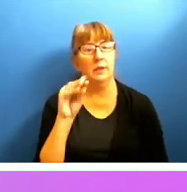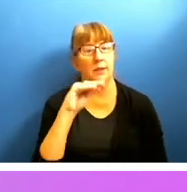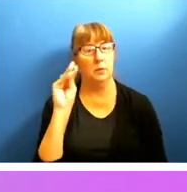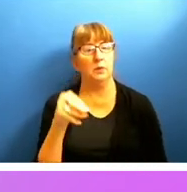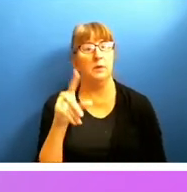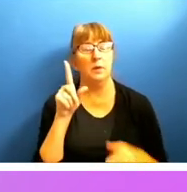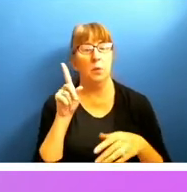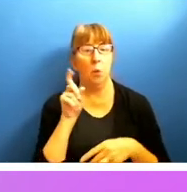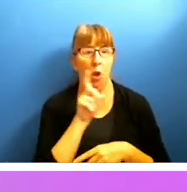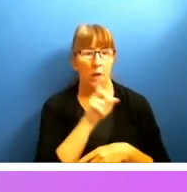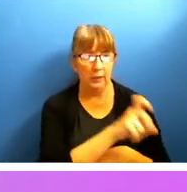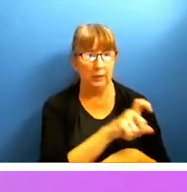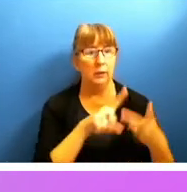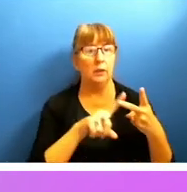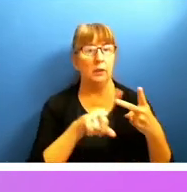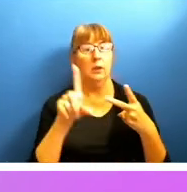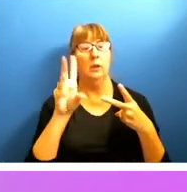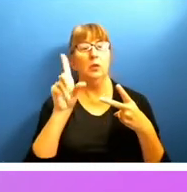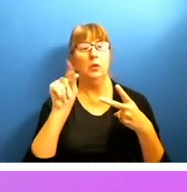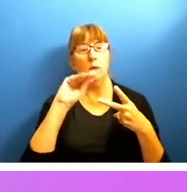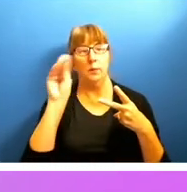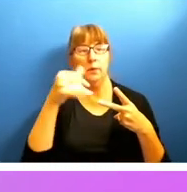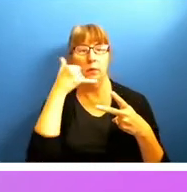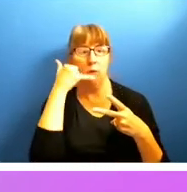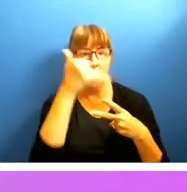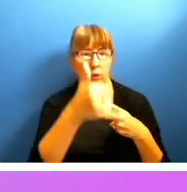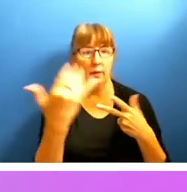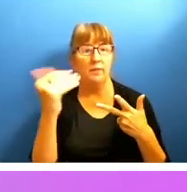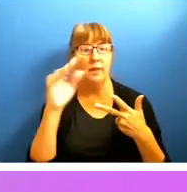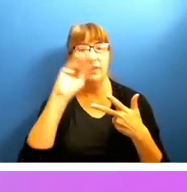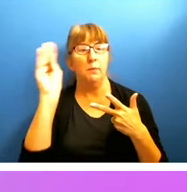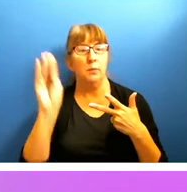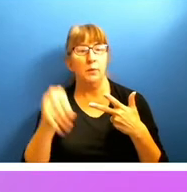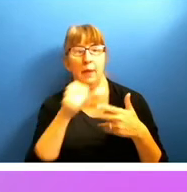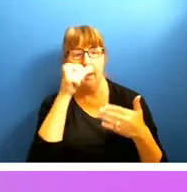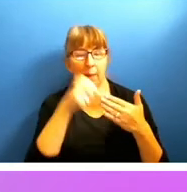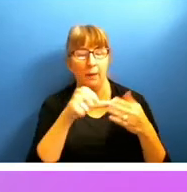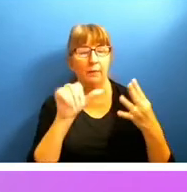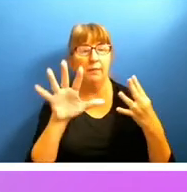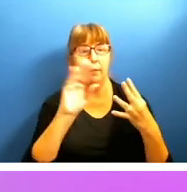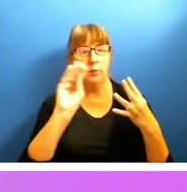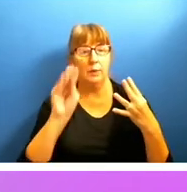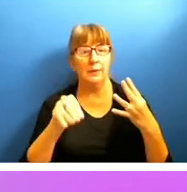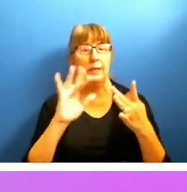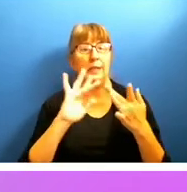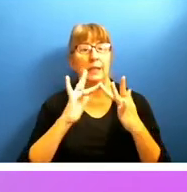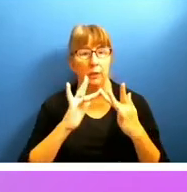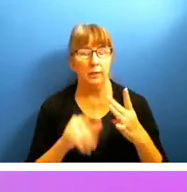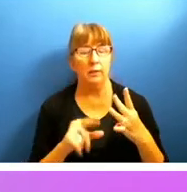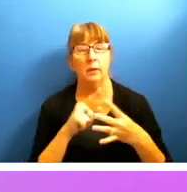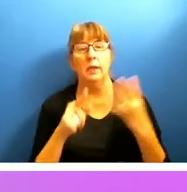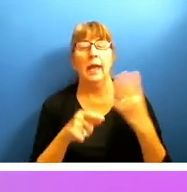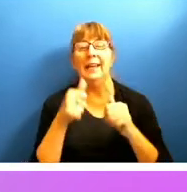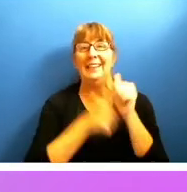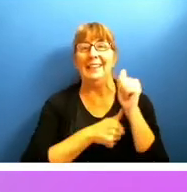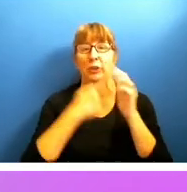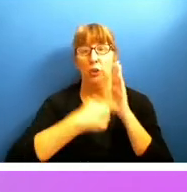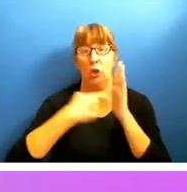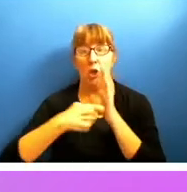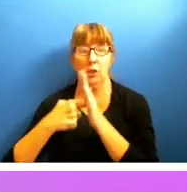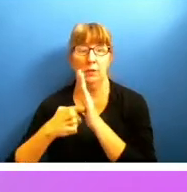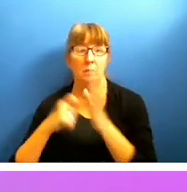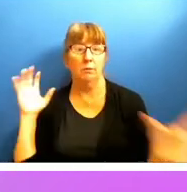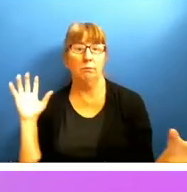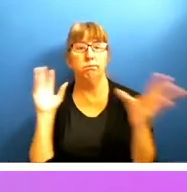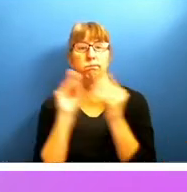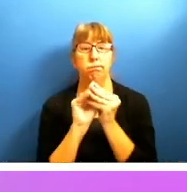call-in, 15% mail-in, 5% click-in, and I use the costs, the per-unit costs that I had before, is going